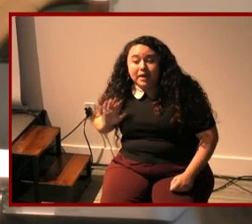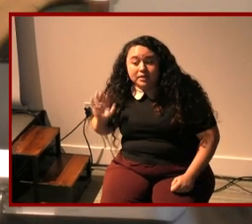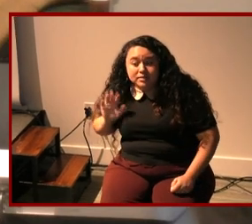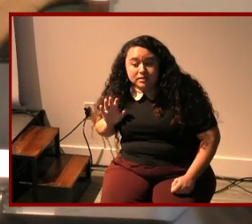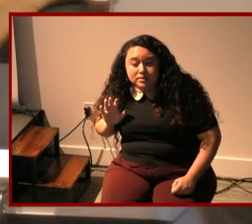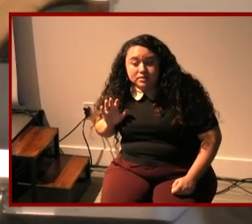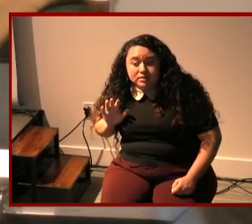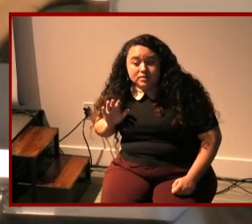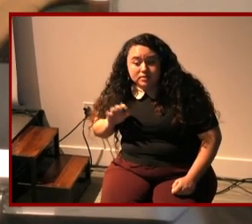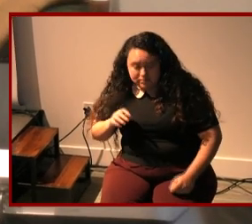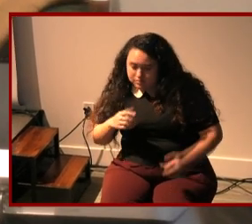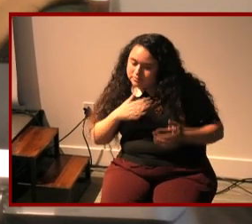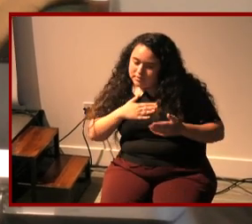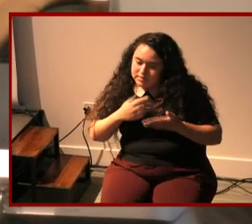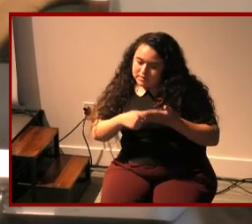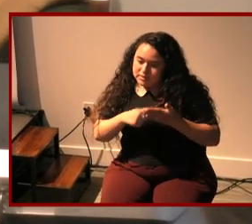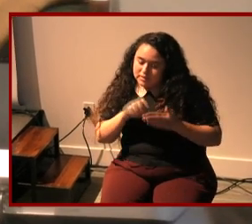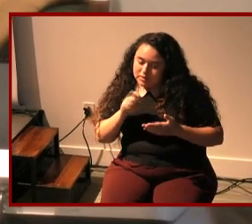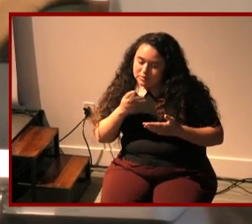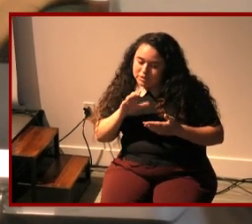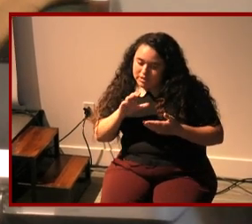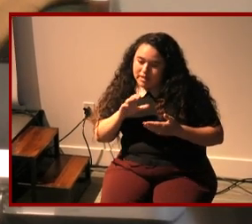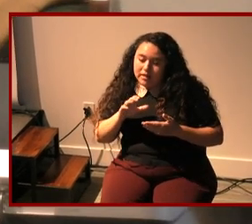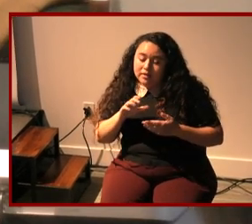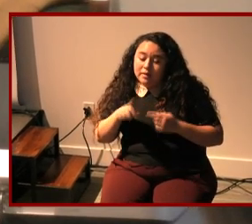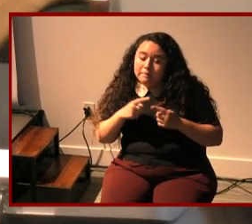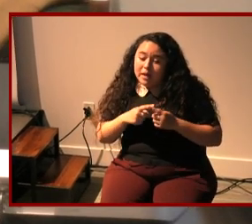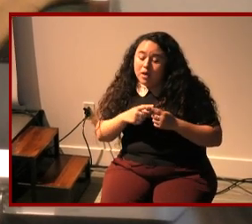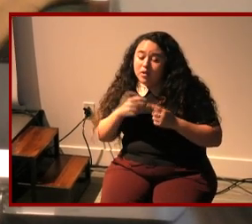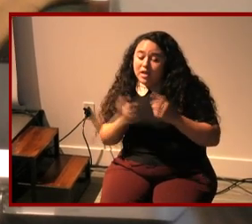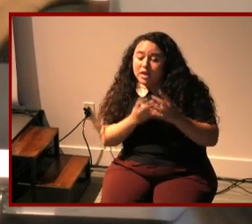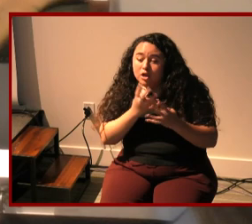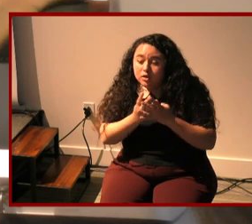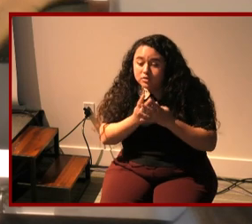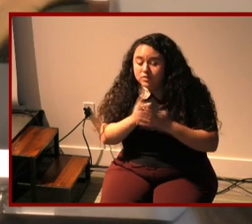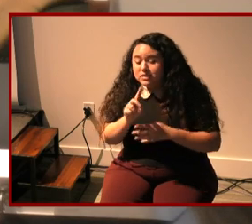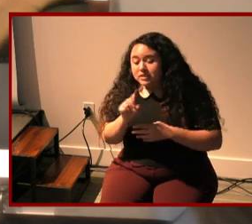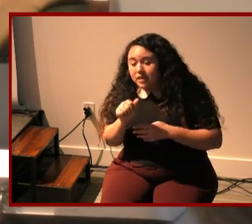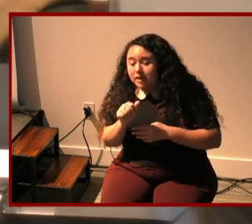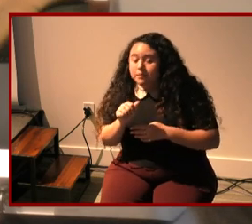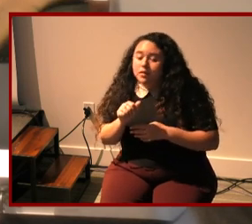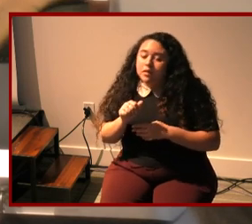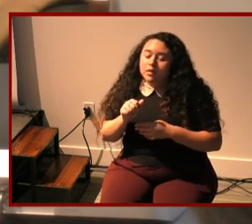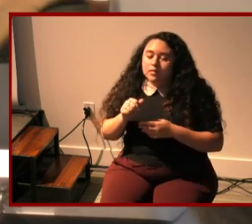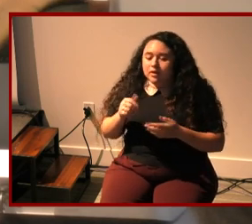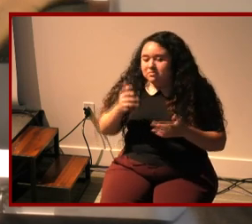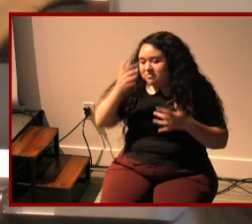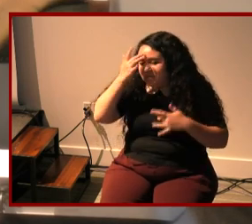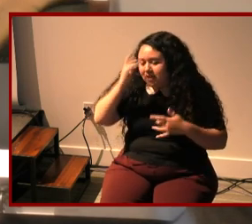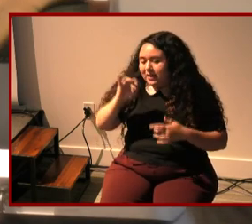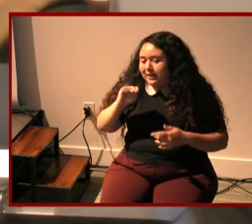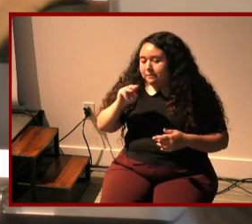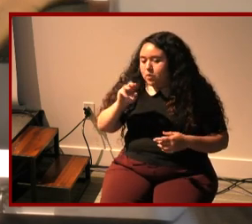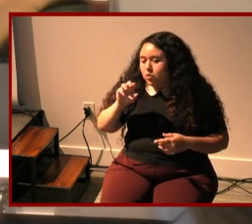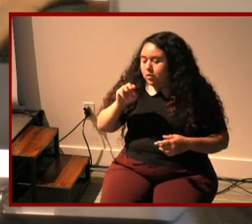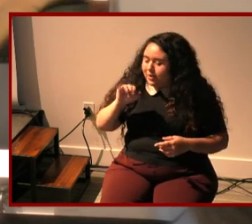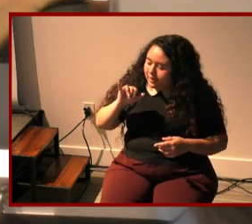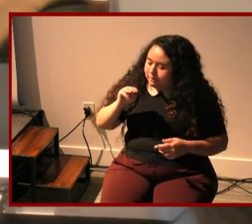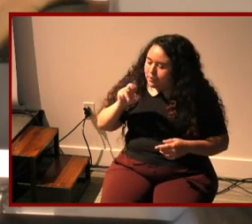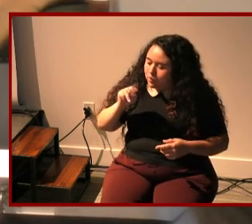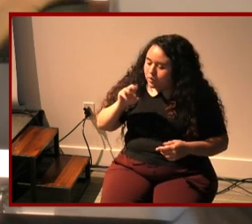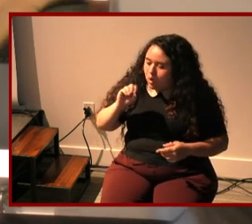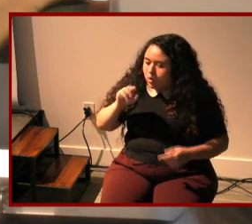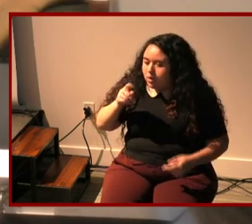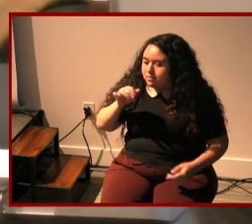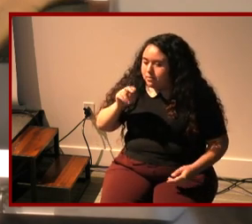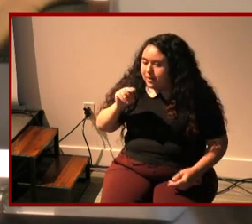the eugenic approach to let incarcerated disabled immunocompromised and elderly especially especially bipoc and poor